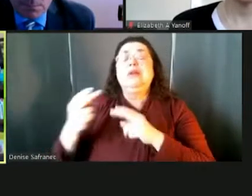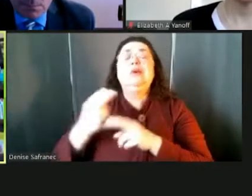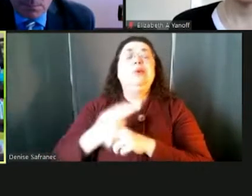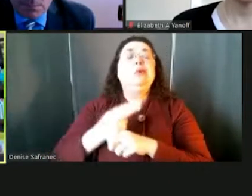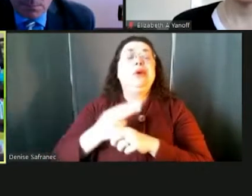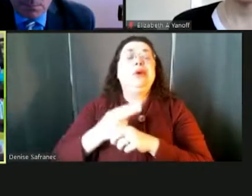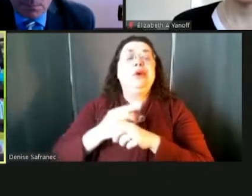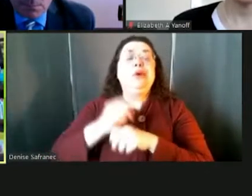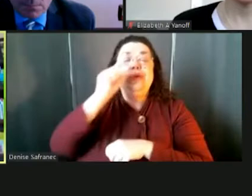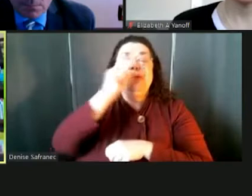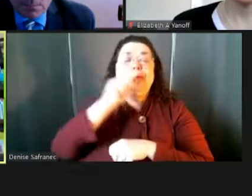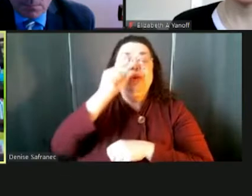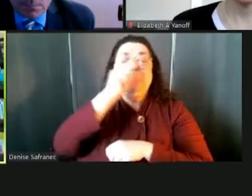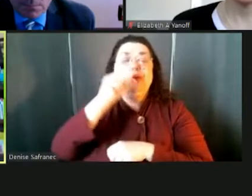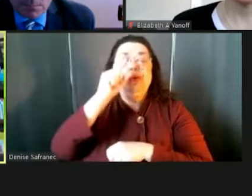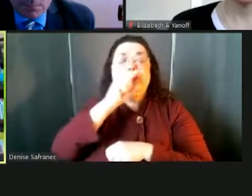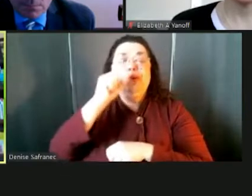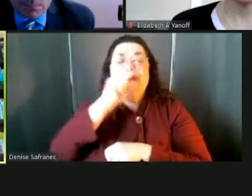mainly in our district.